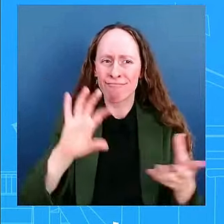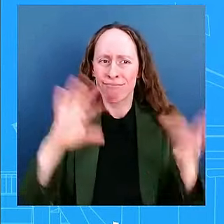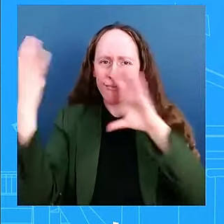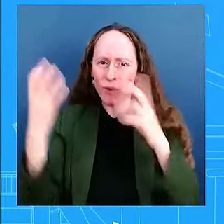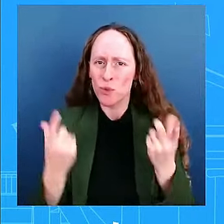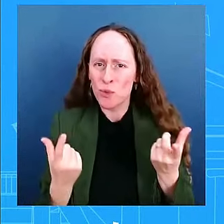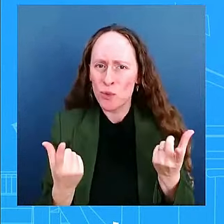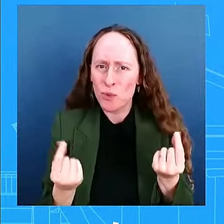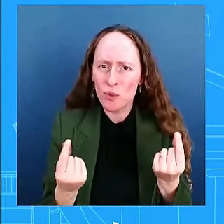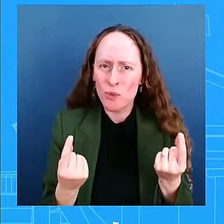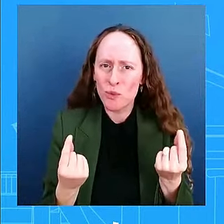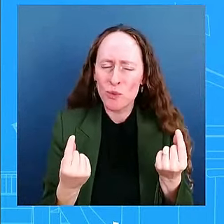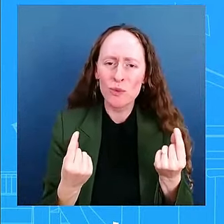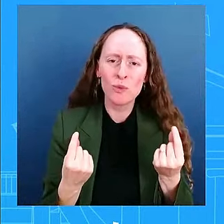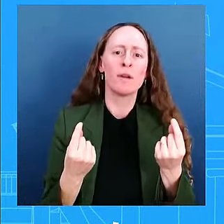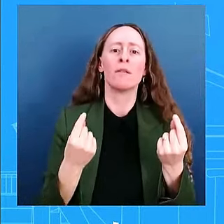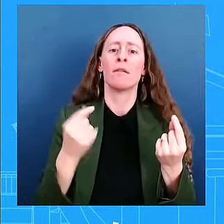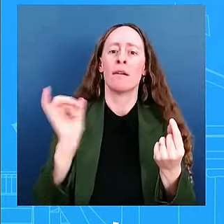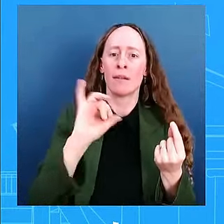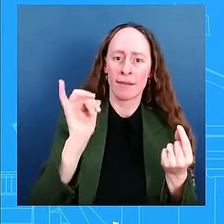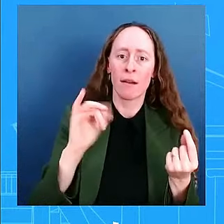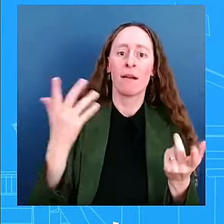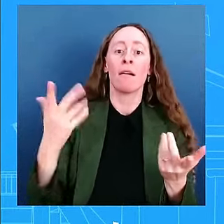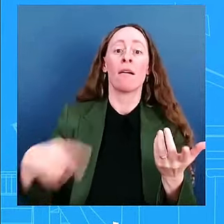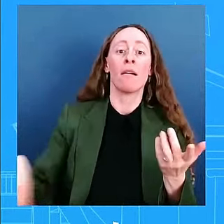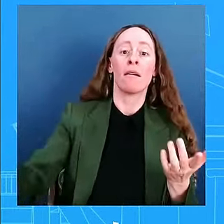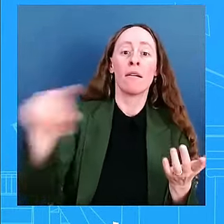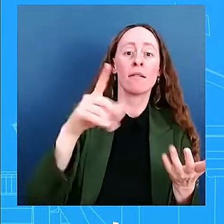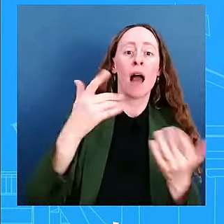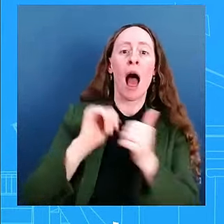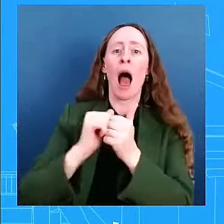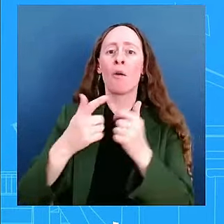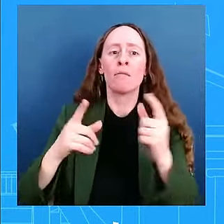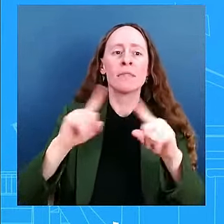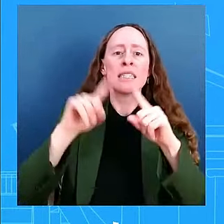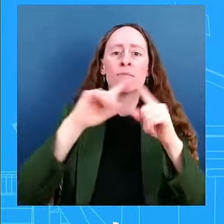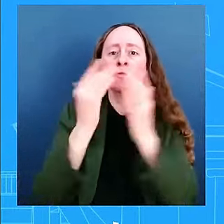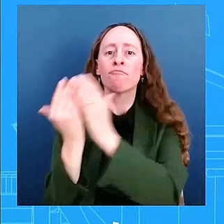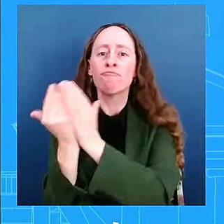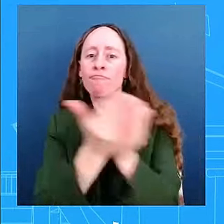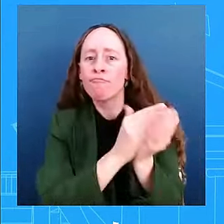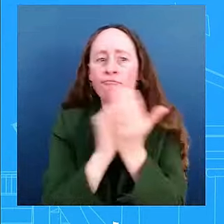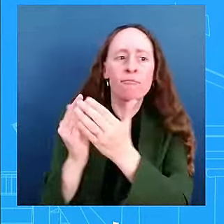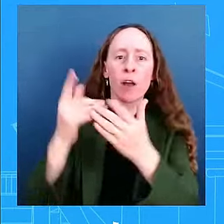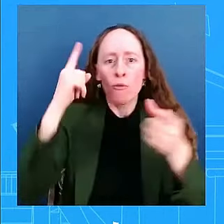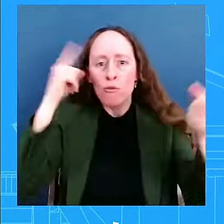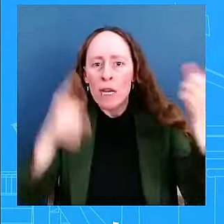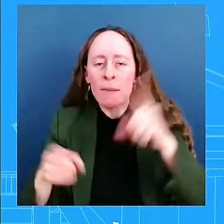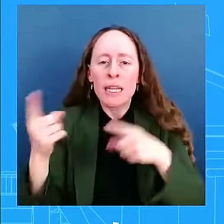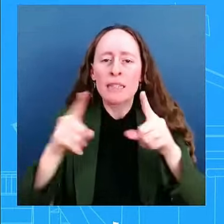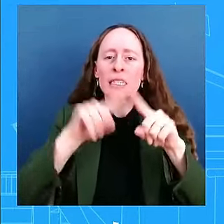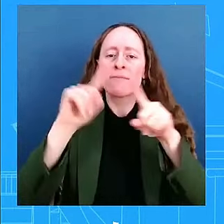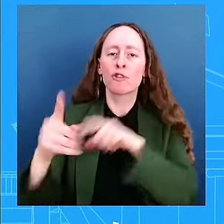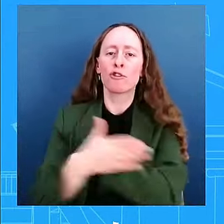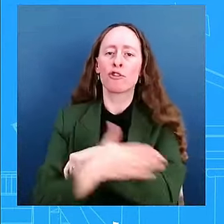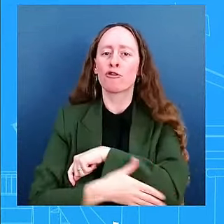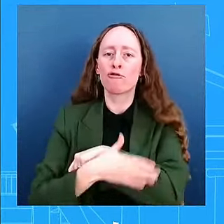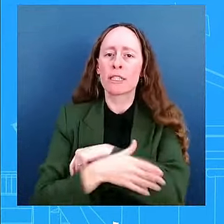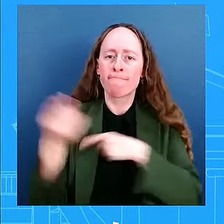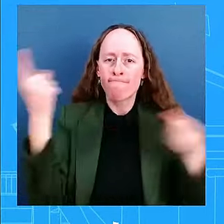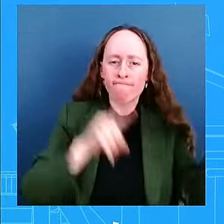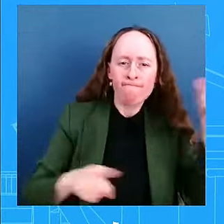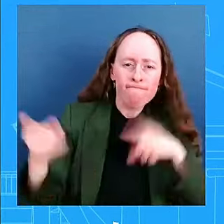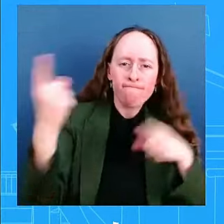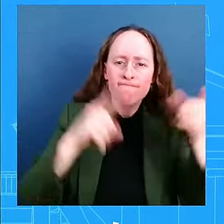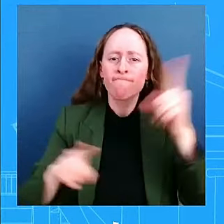strengthening the transatlantic alliance, illustrating that the relationship is both dynamic, uh, and also enduring. And so,